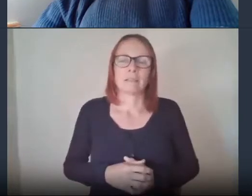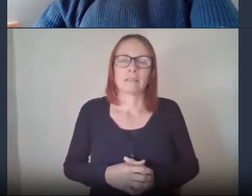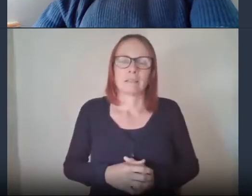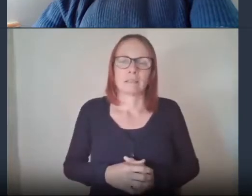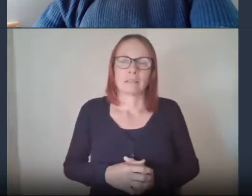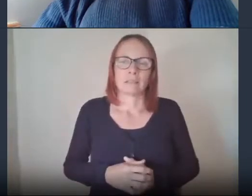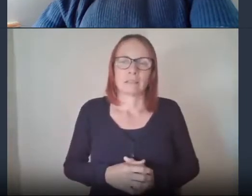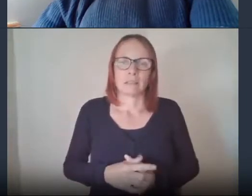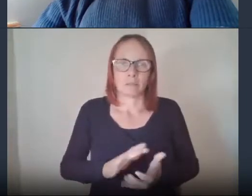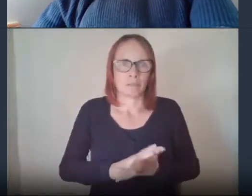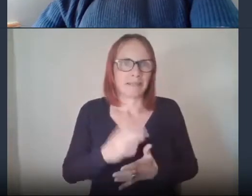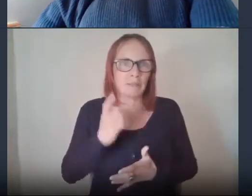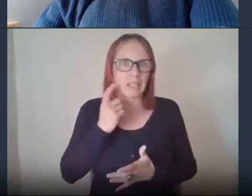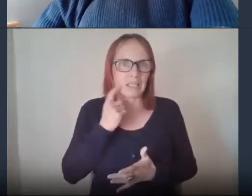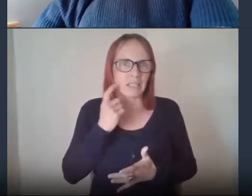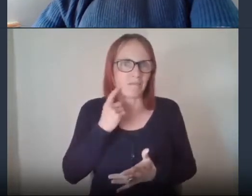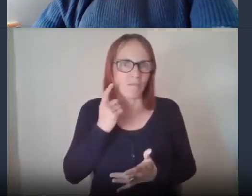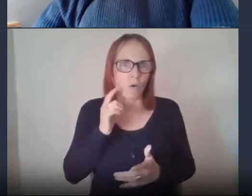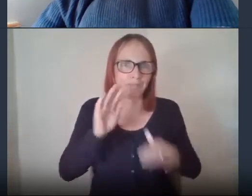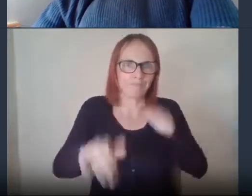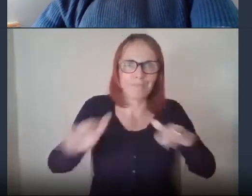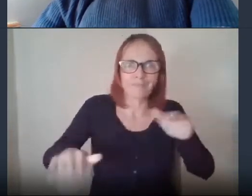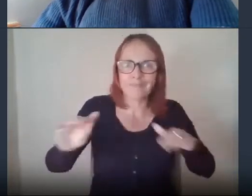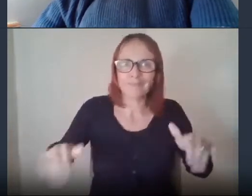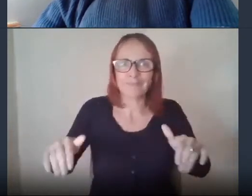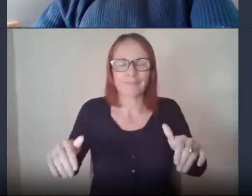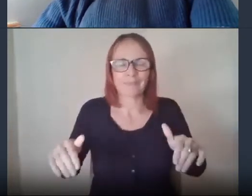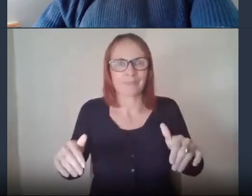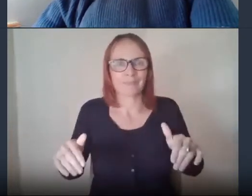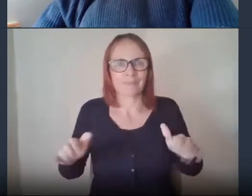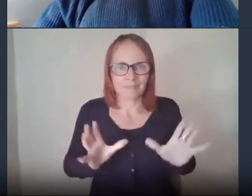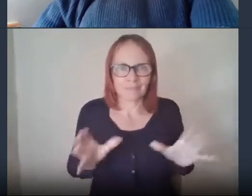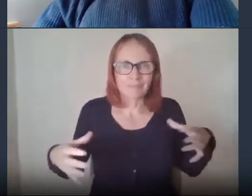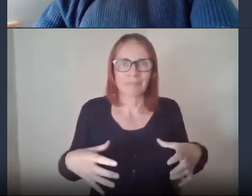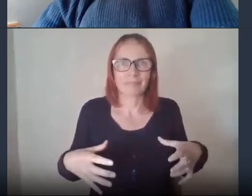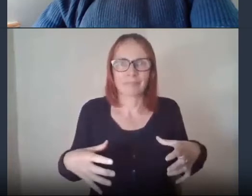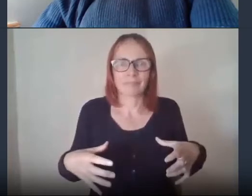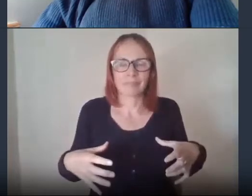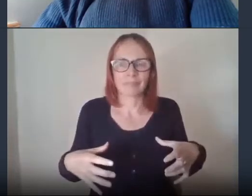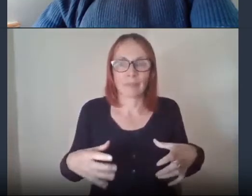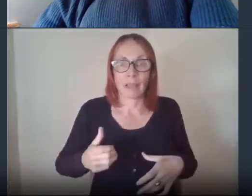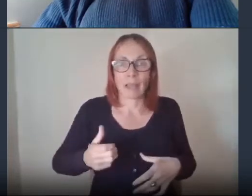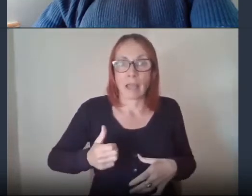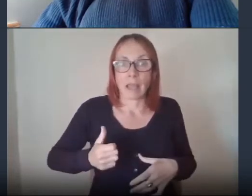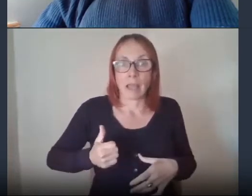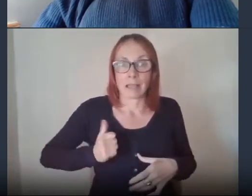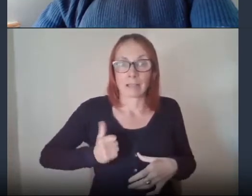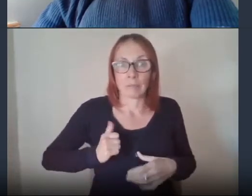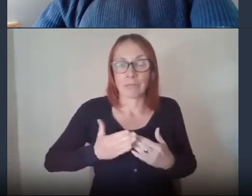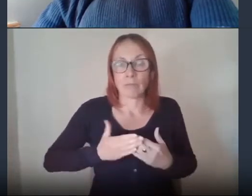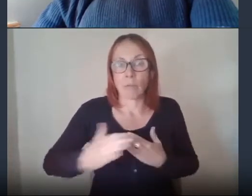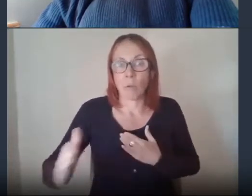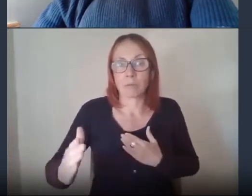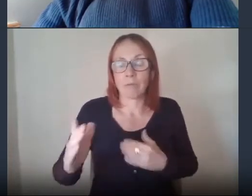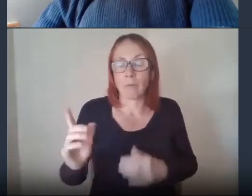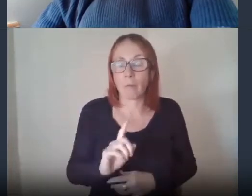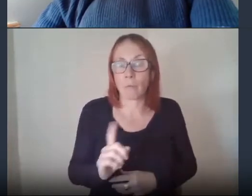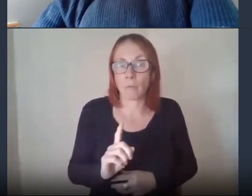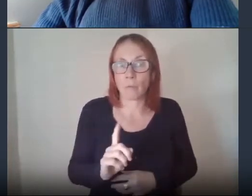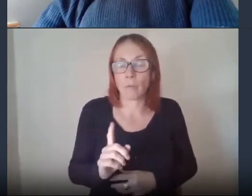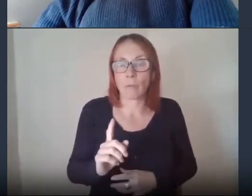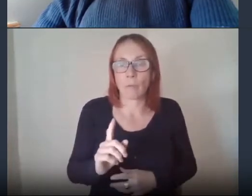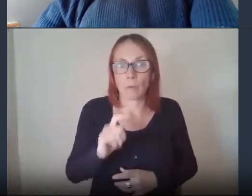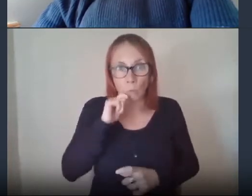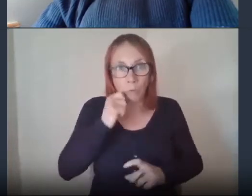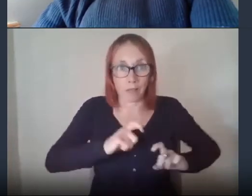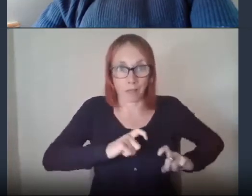mobilize it fairly quickly and our intention would be longer term this is something that would be sustainable